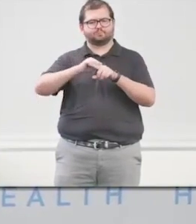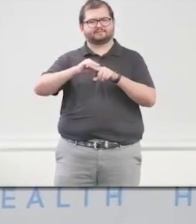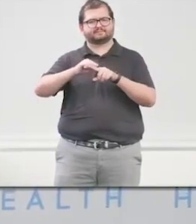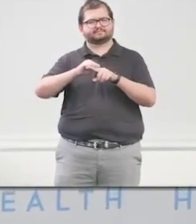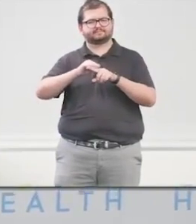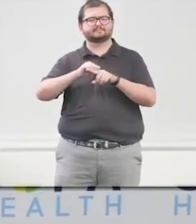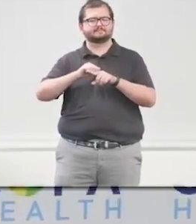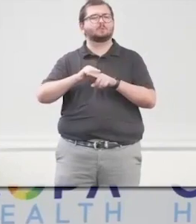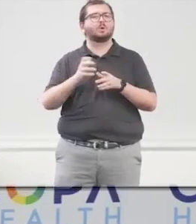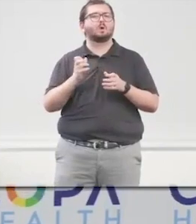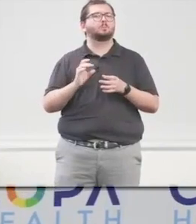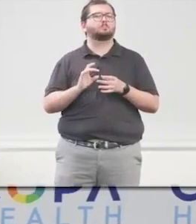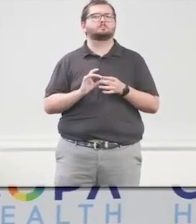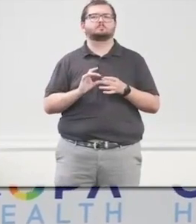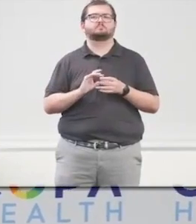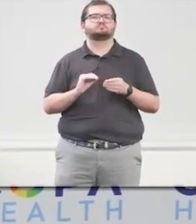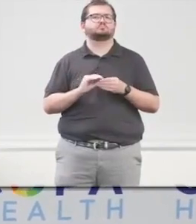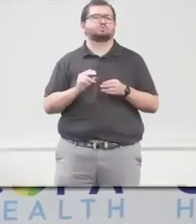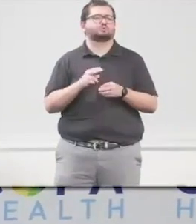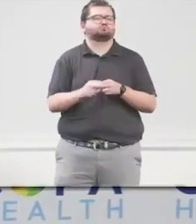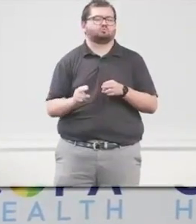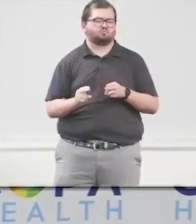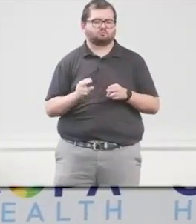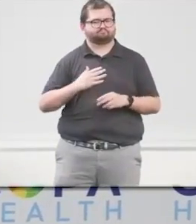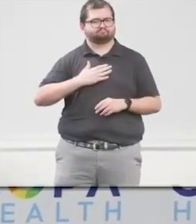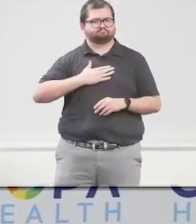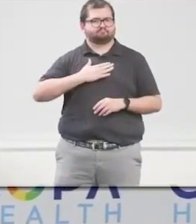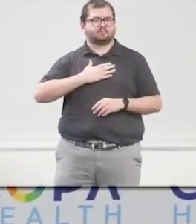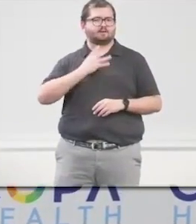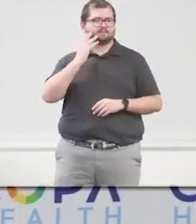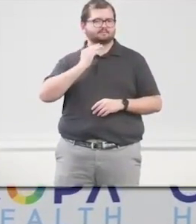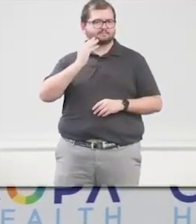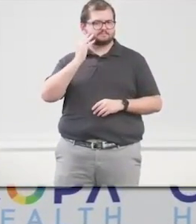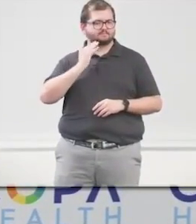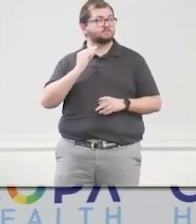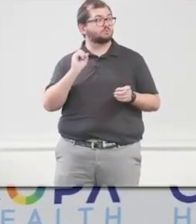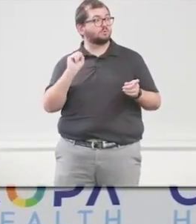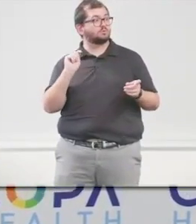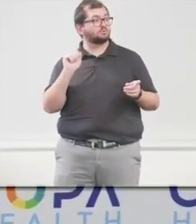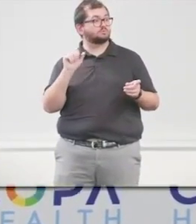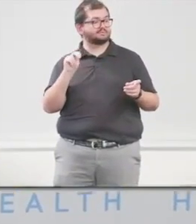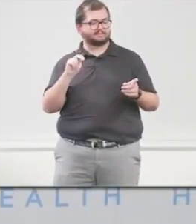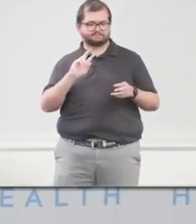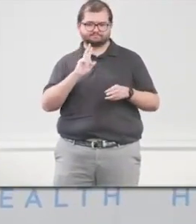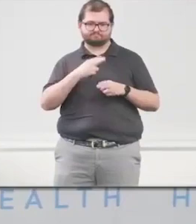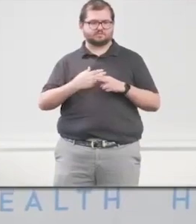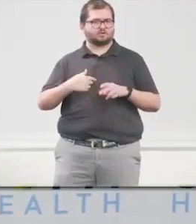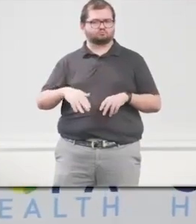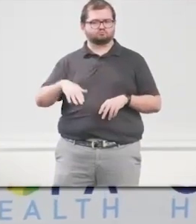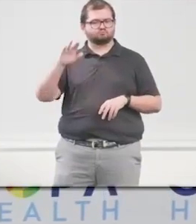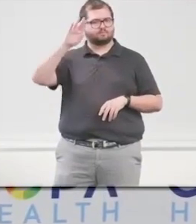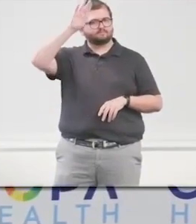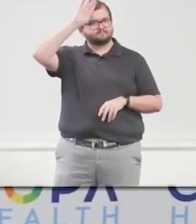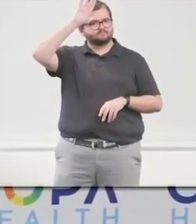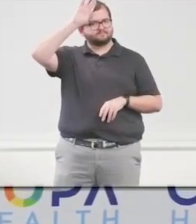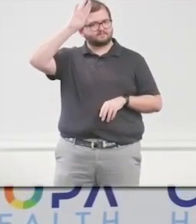to share a quick story with you from personal experience. As Stan mentioned, I grew up in the fire department, and back in the day, we